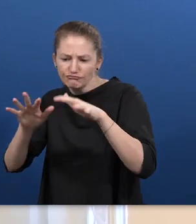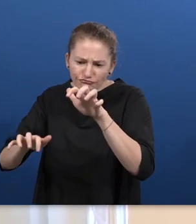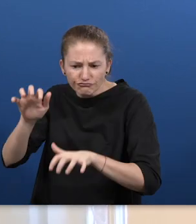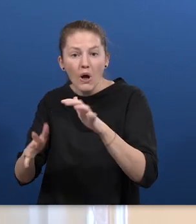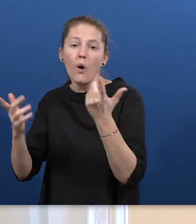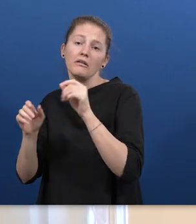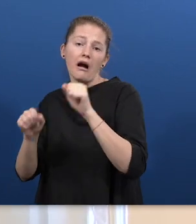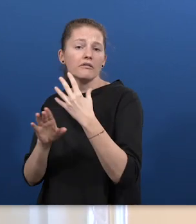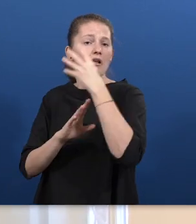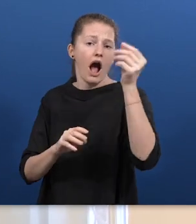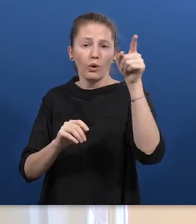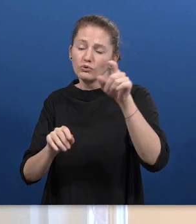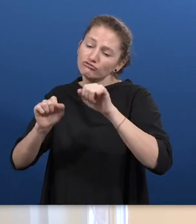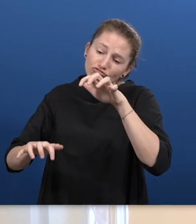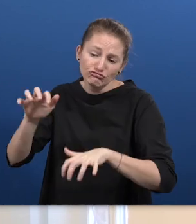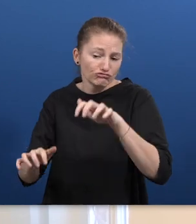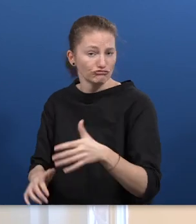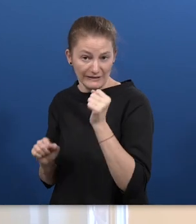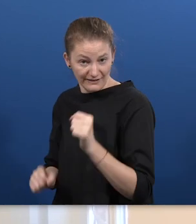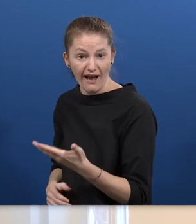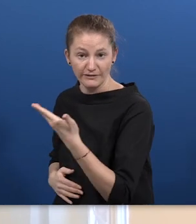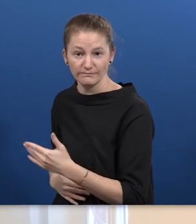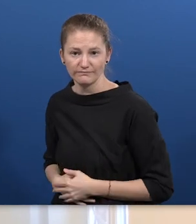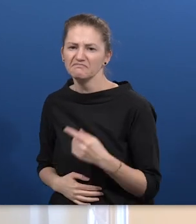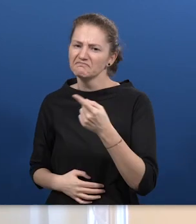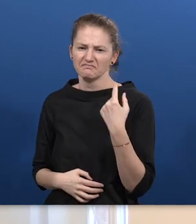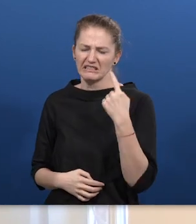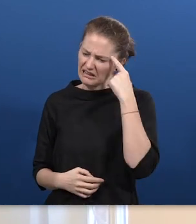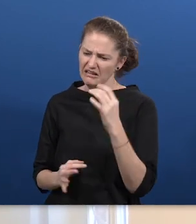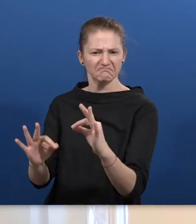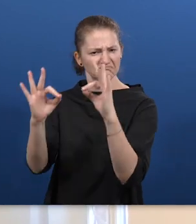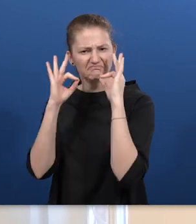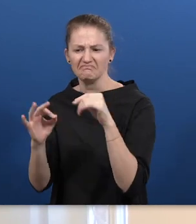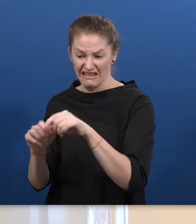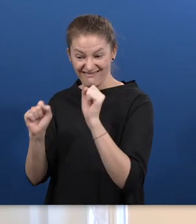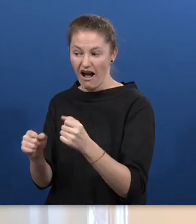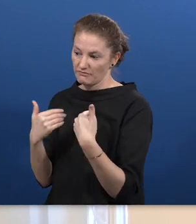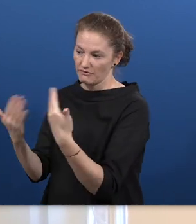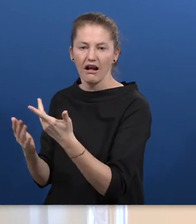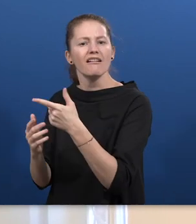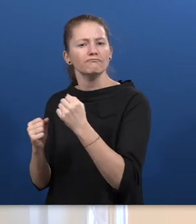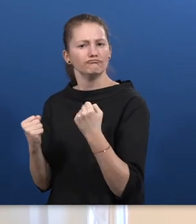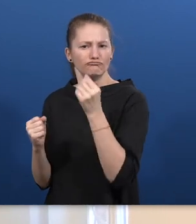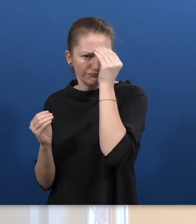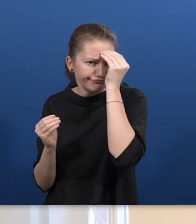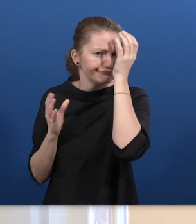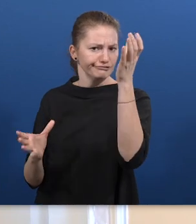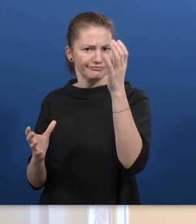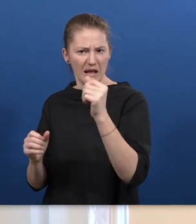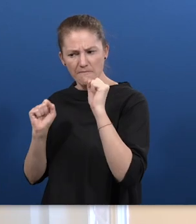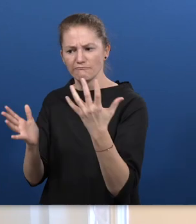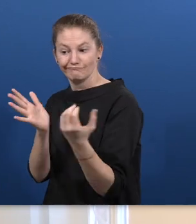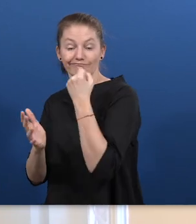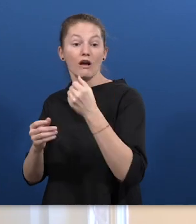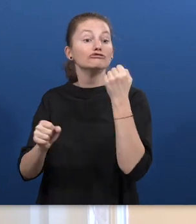have the possibility to use them outside of our class as well. We are convinced that higher language competencies mean higher